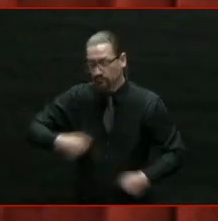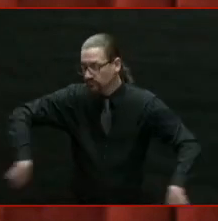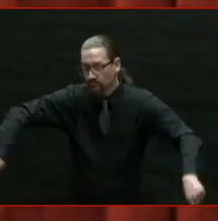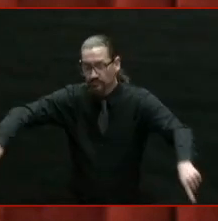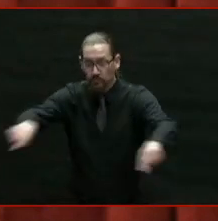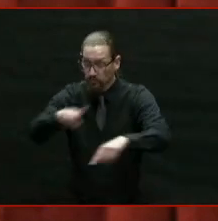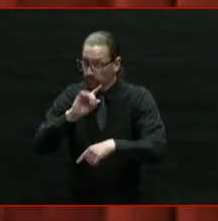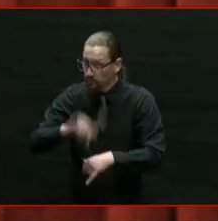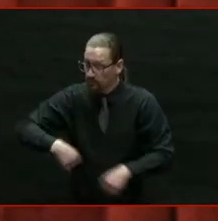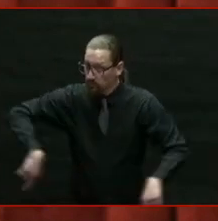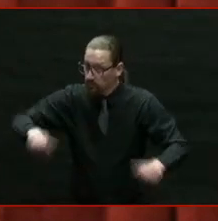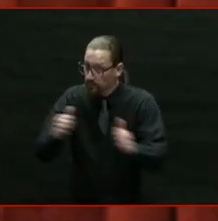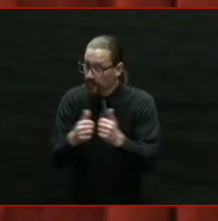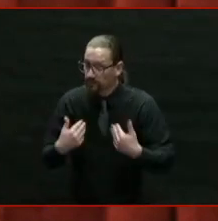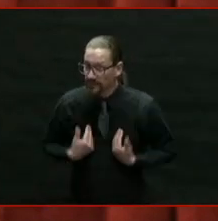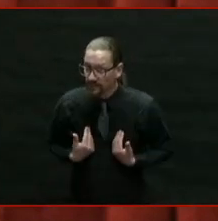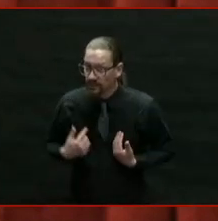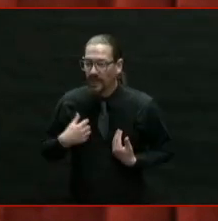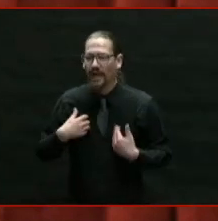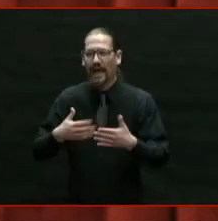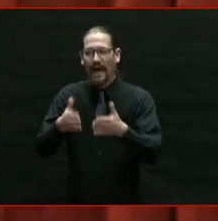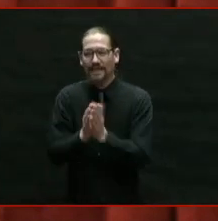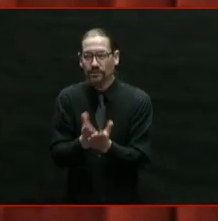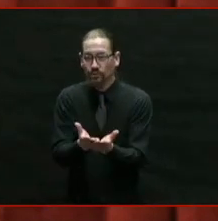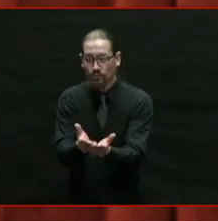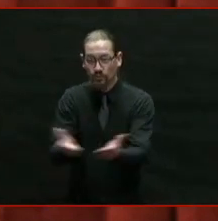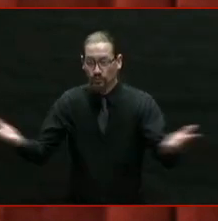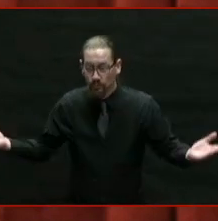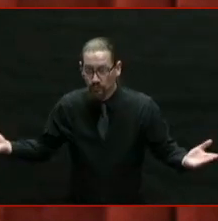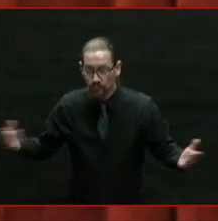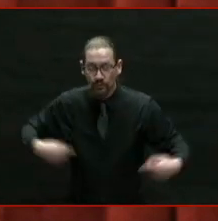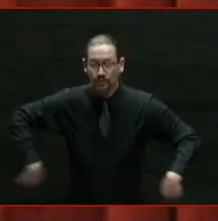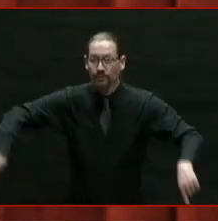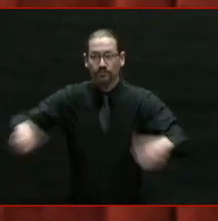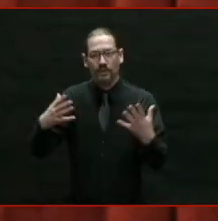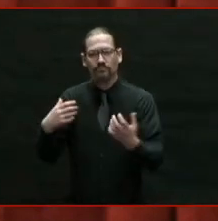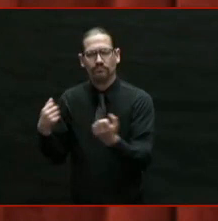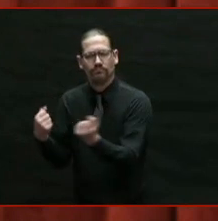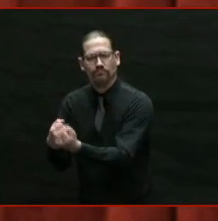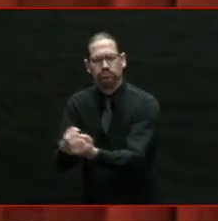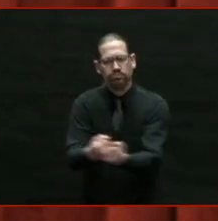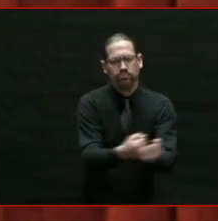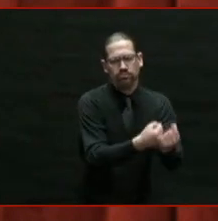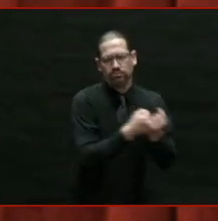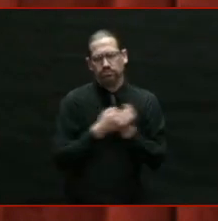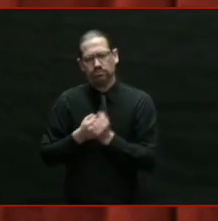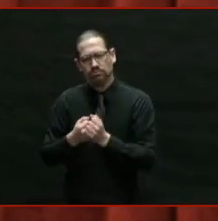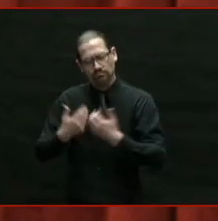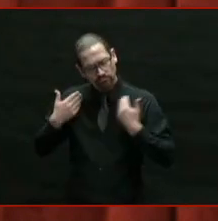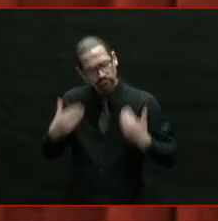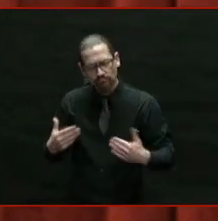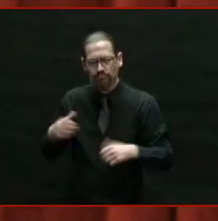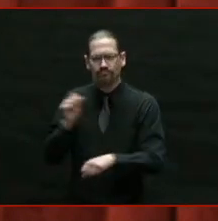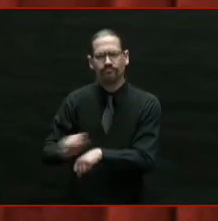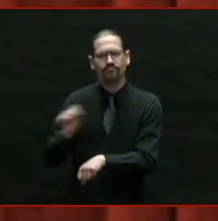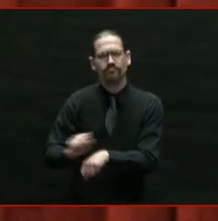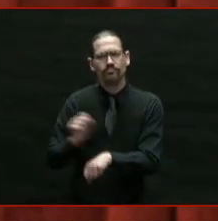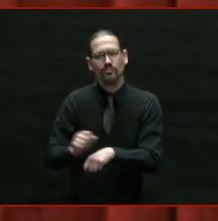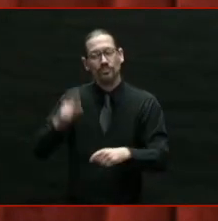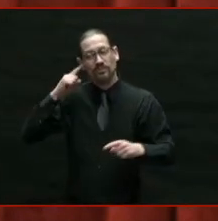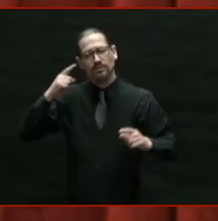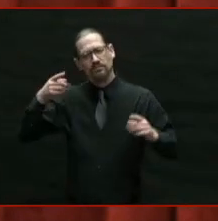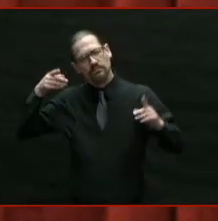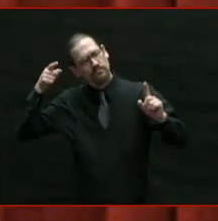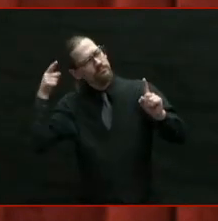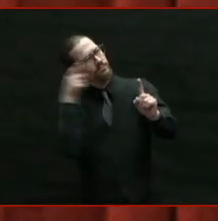I asked every one of you to ask yourselves how you could be part of Rhode Island's comeback.